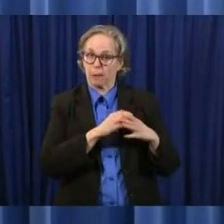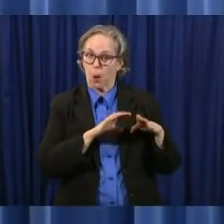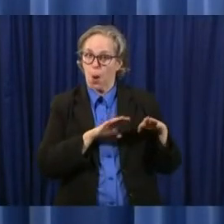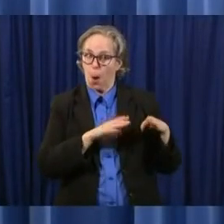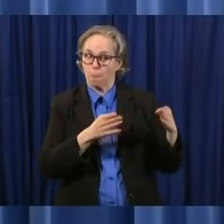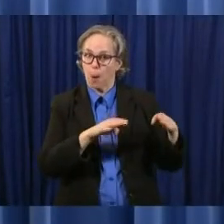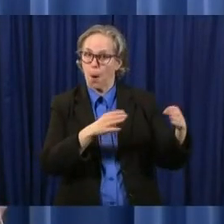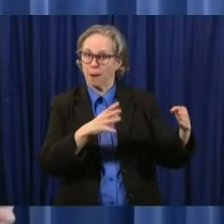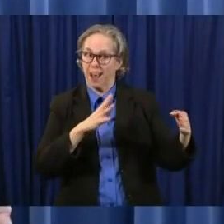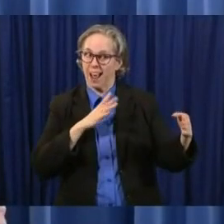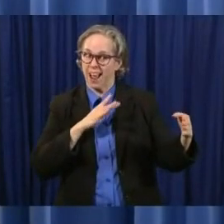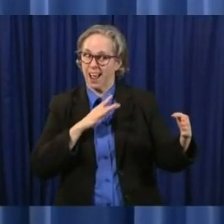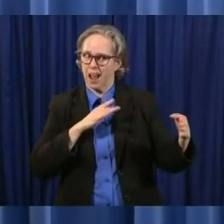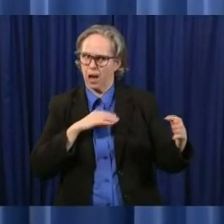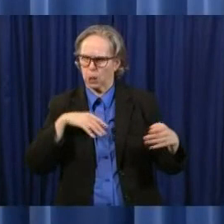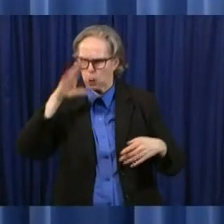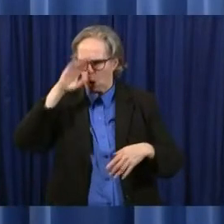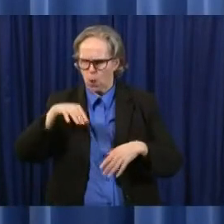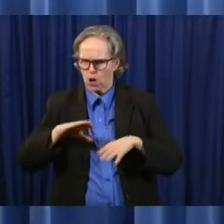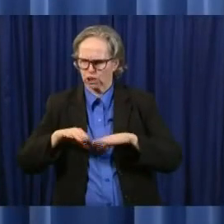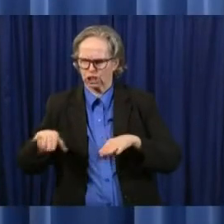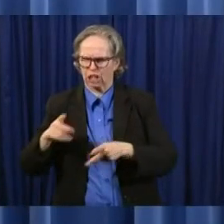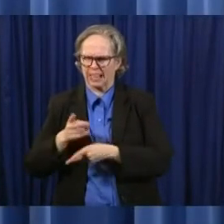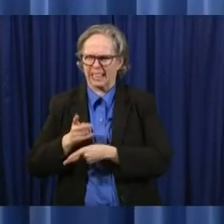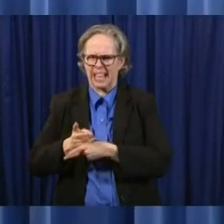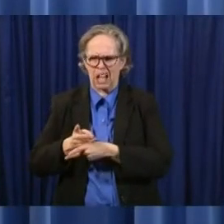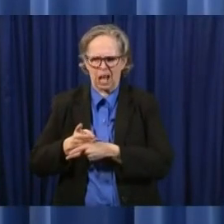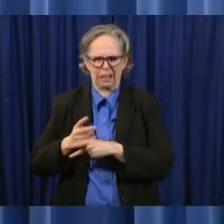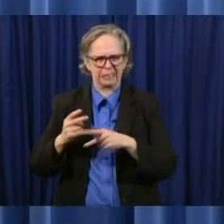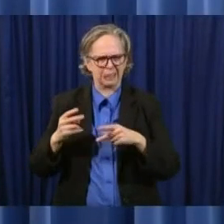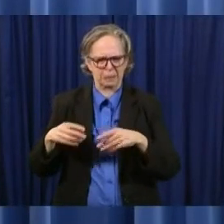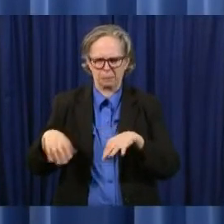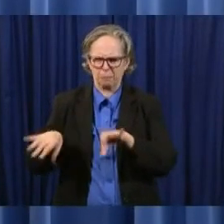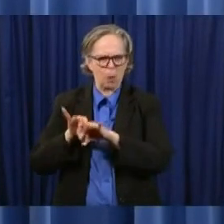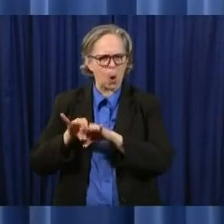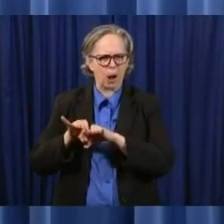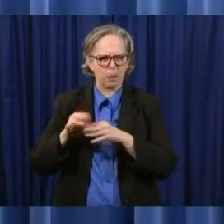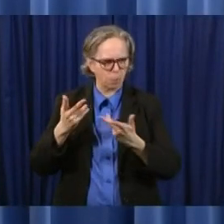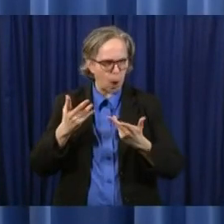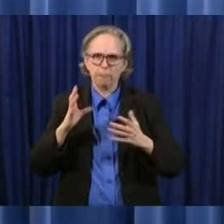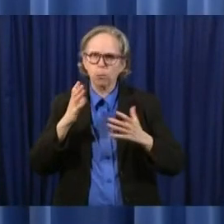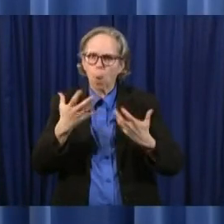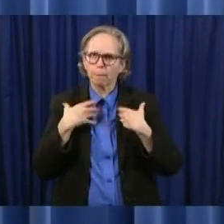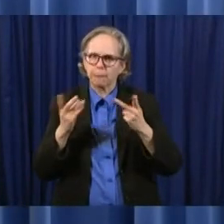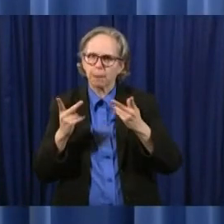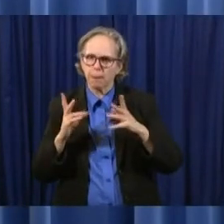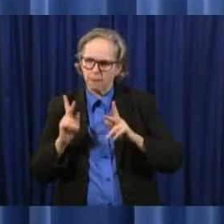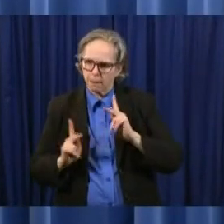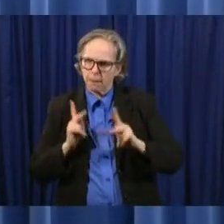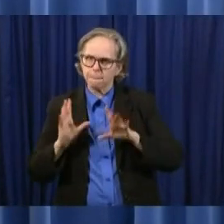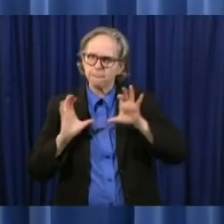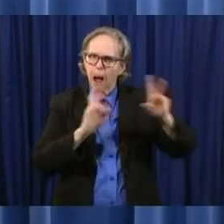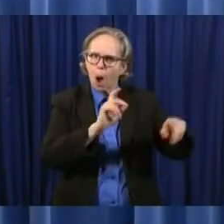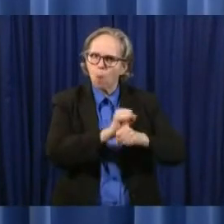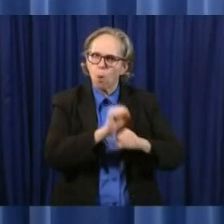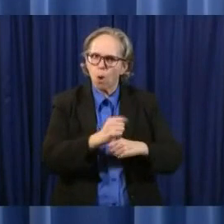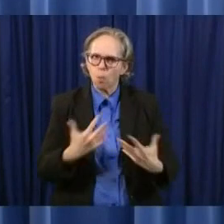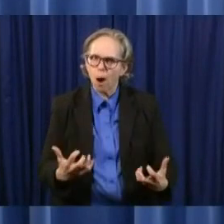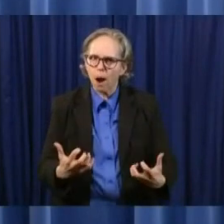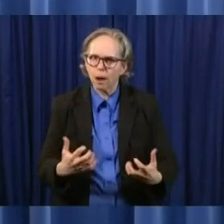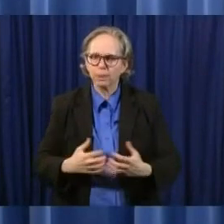child care is an integral part today of people being able to work but we also know child care has